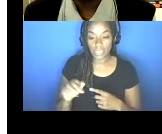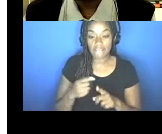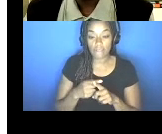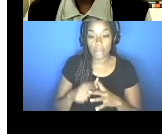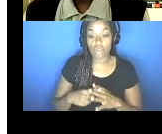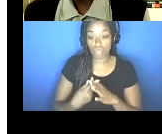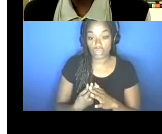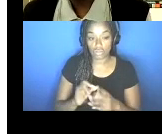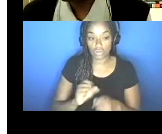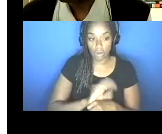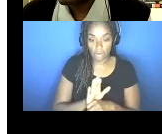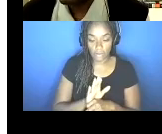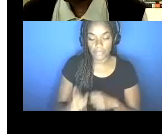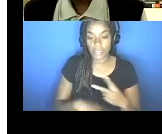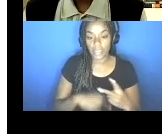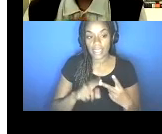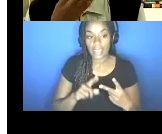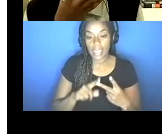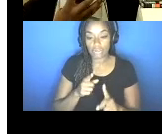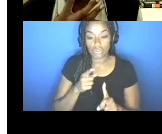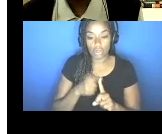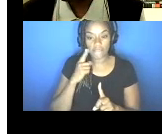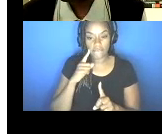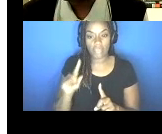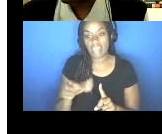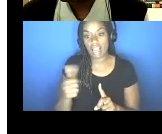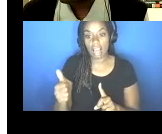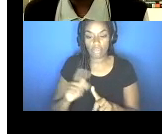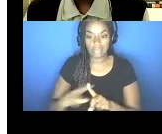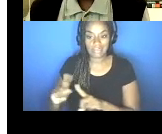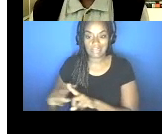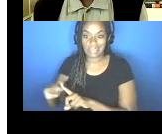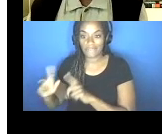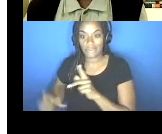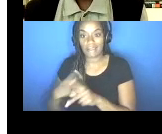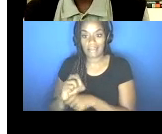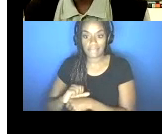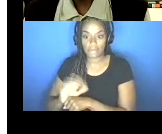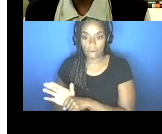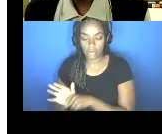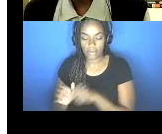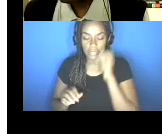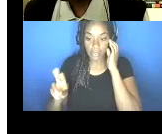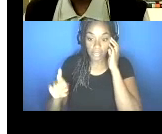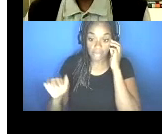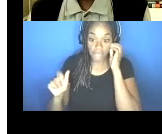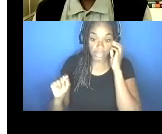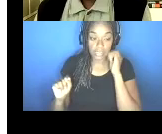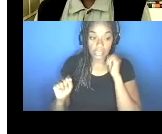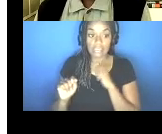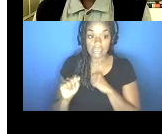for the circulating variants, these Omicron variants that are out now. So the vaccine is available.